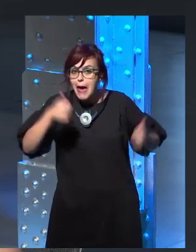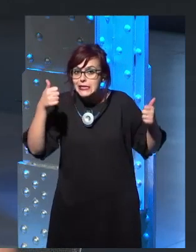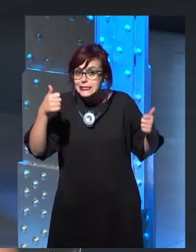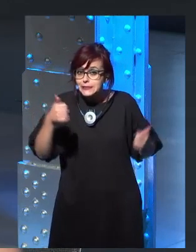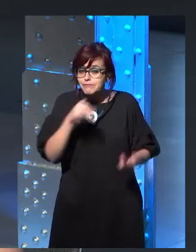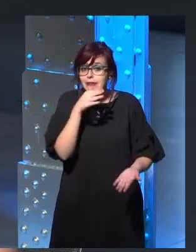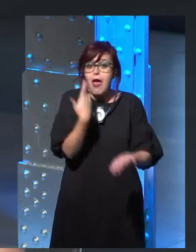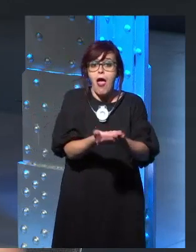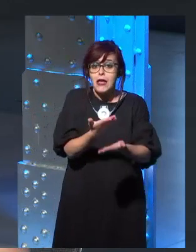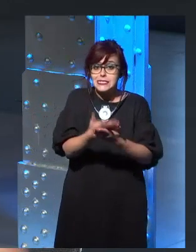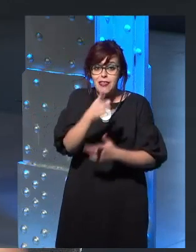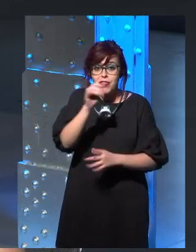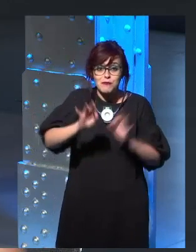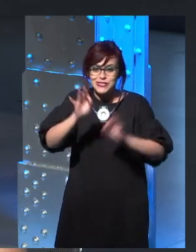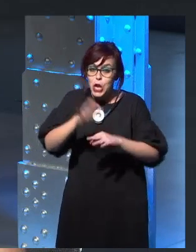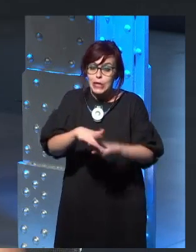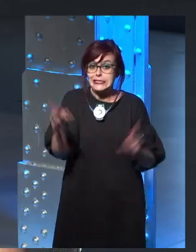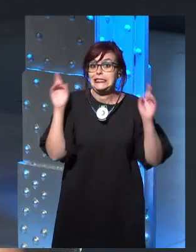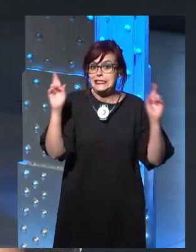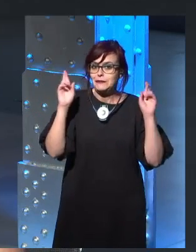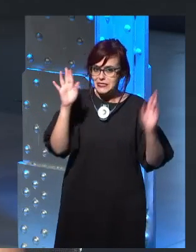I hope for it, but I couldn't say. Uh,